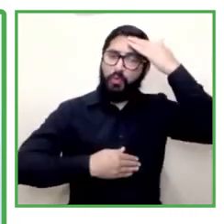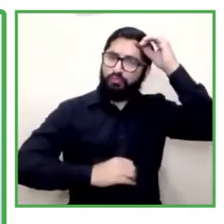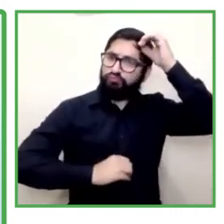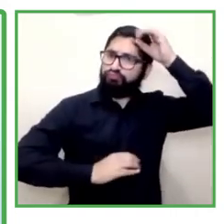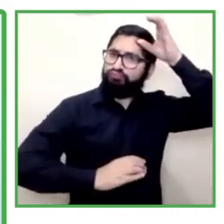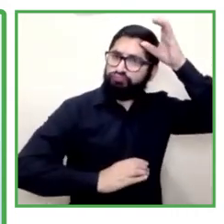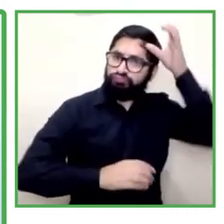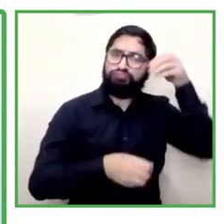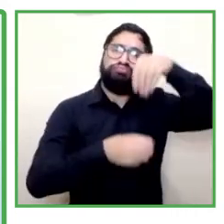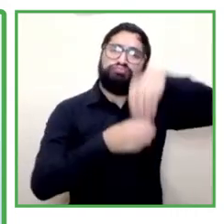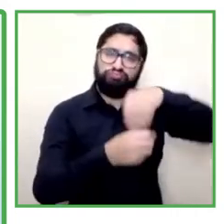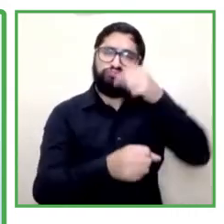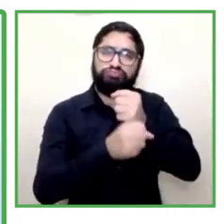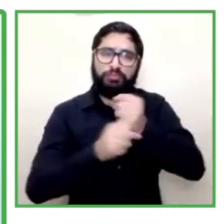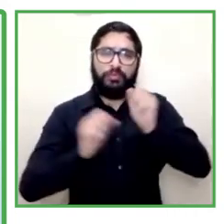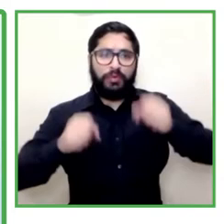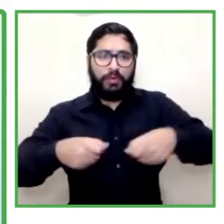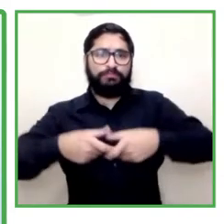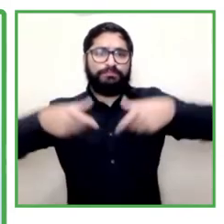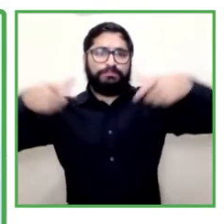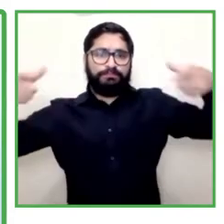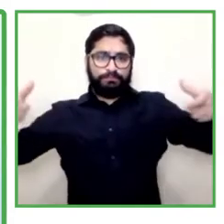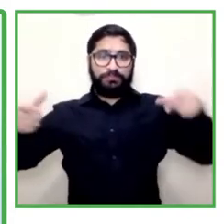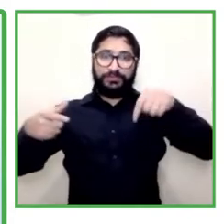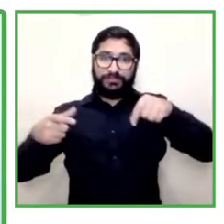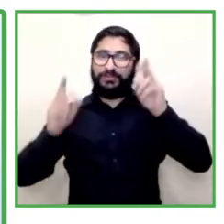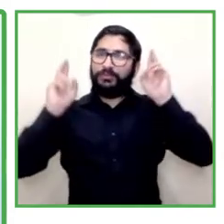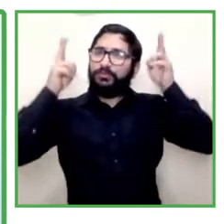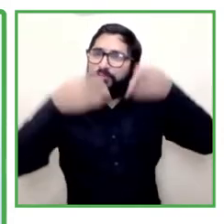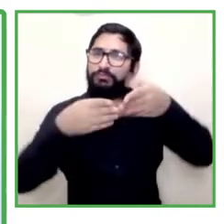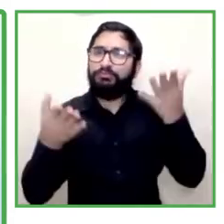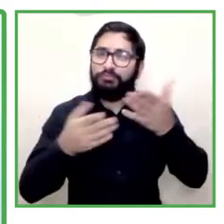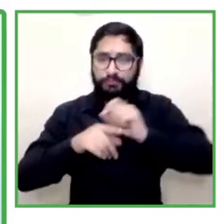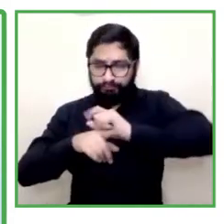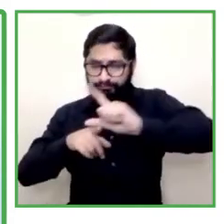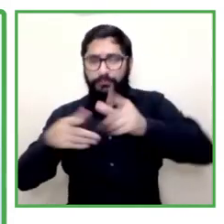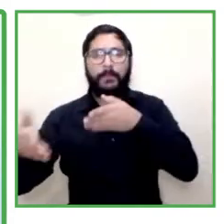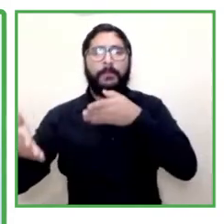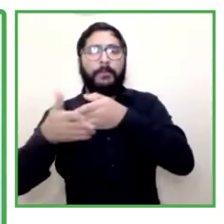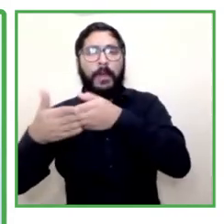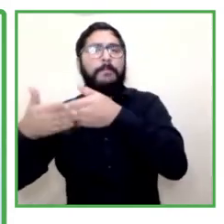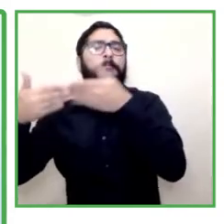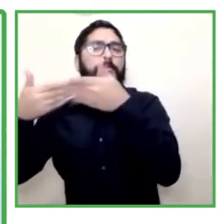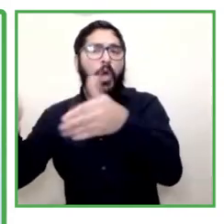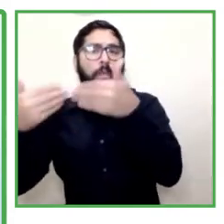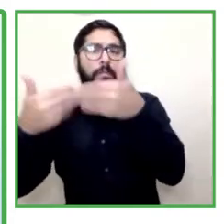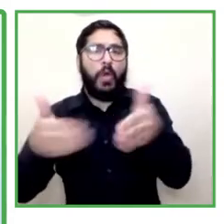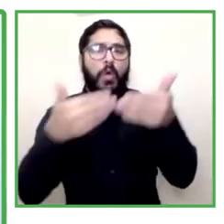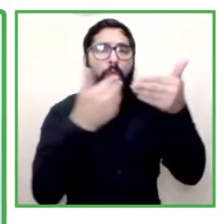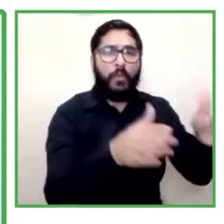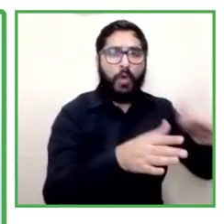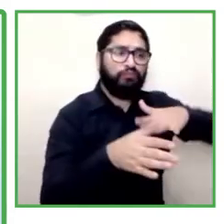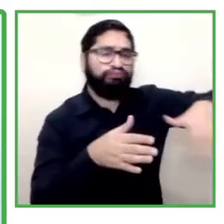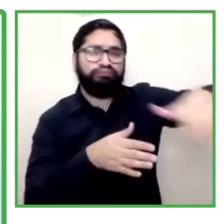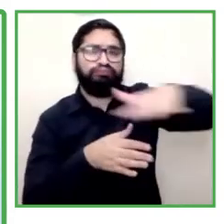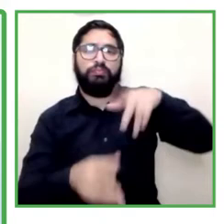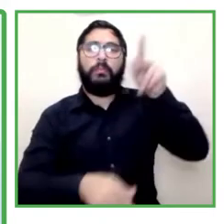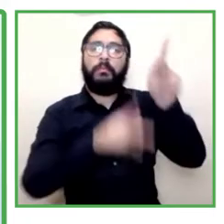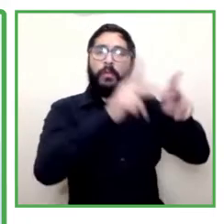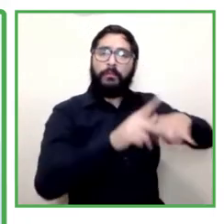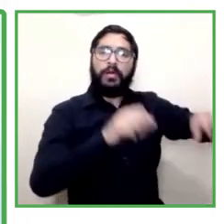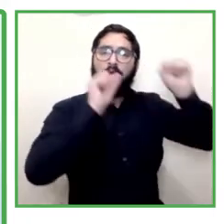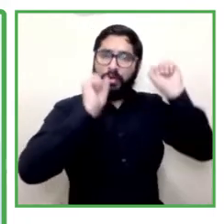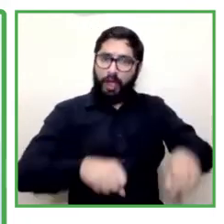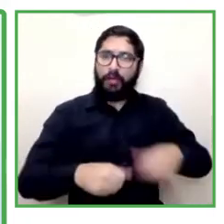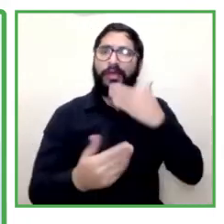a challenge that will continue to grow and as a public policy we attempt to open the doors also to social inclusion